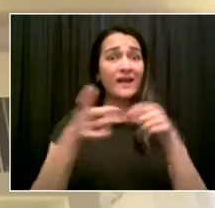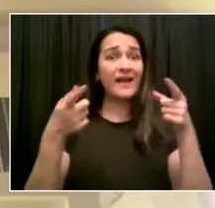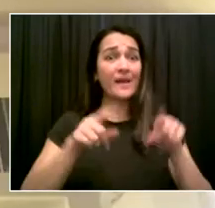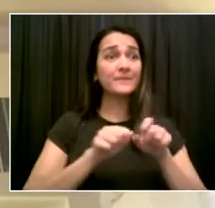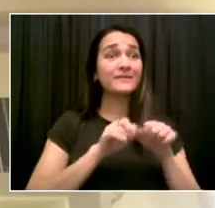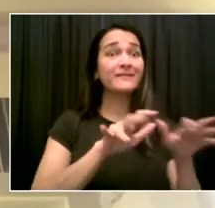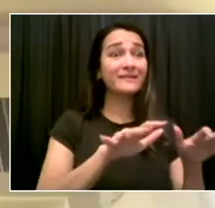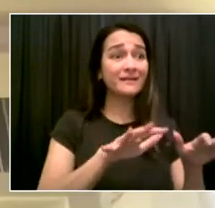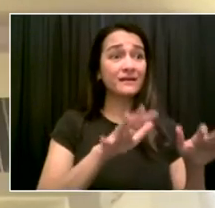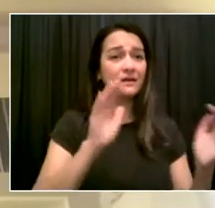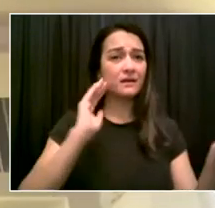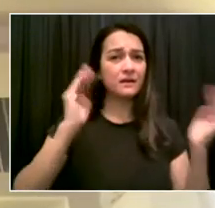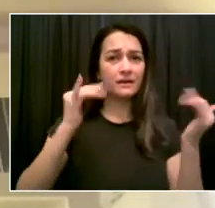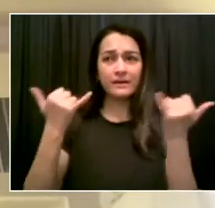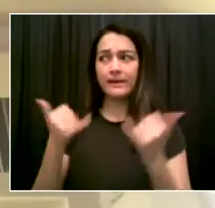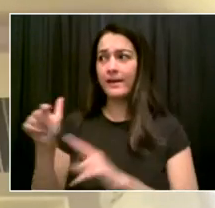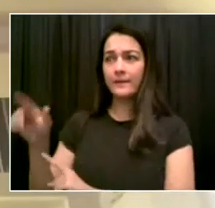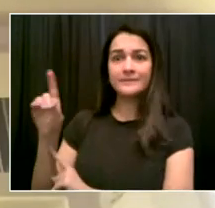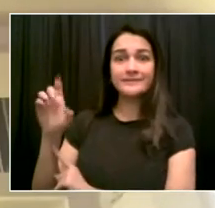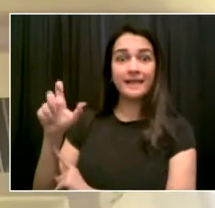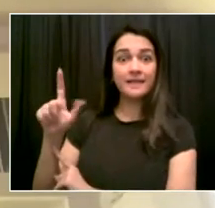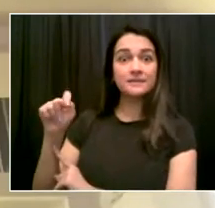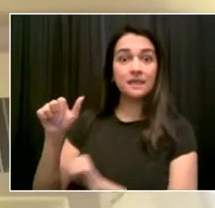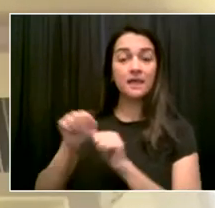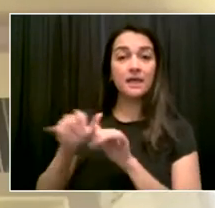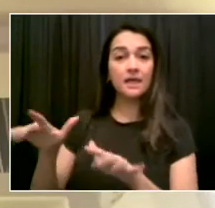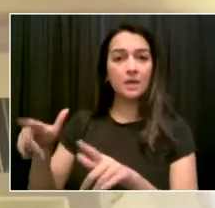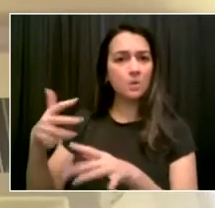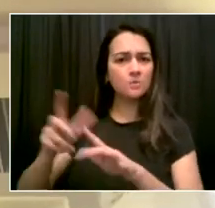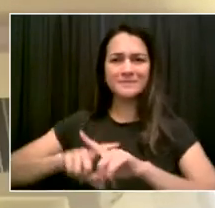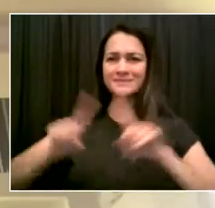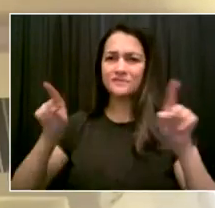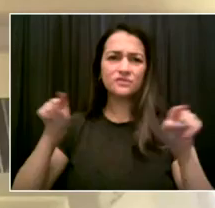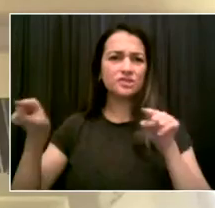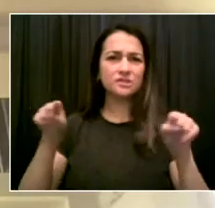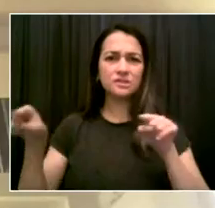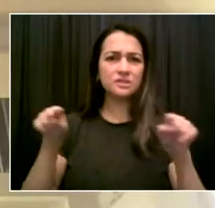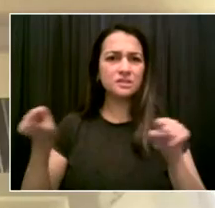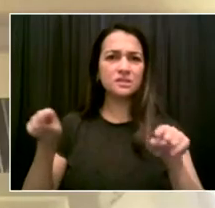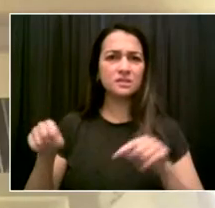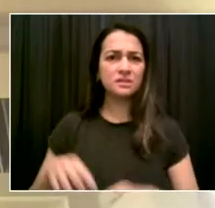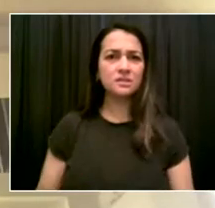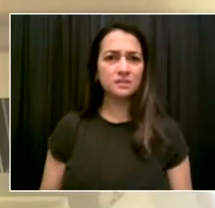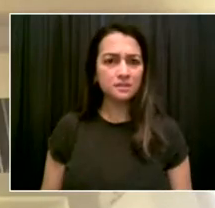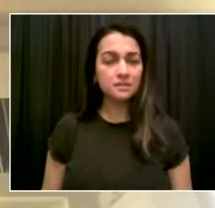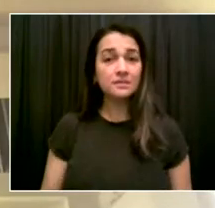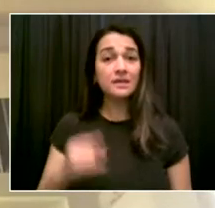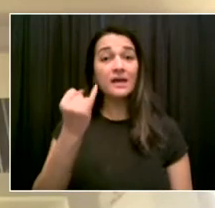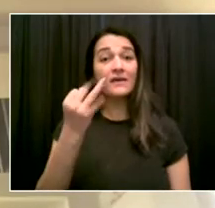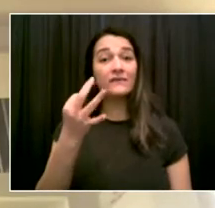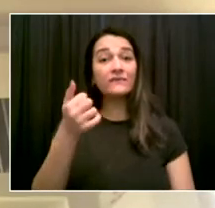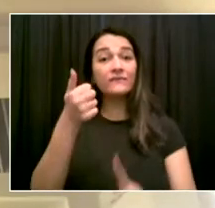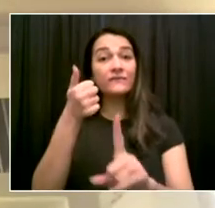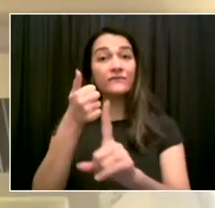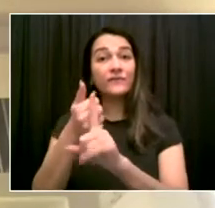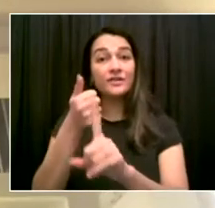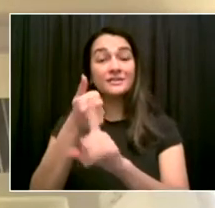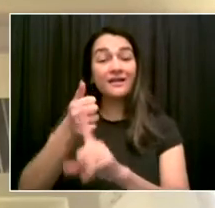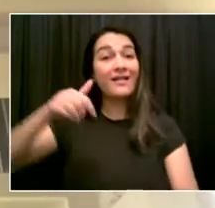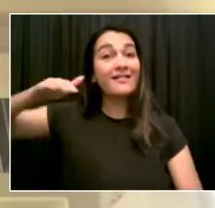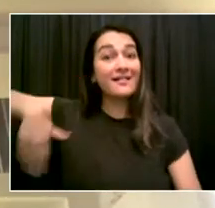infect you. And this is something that, in a city like New York, could cause widespread